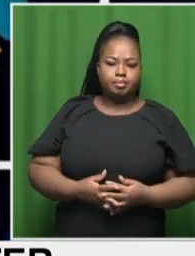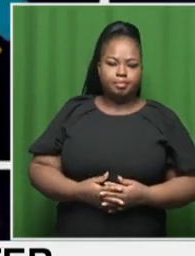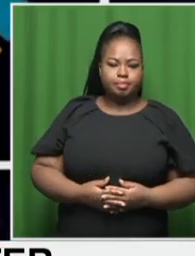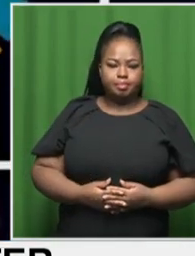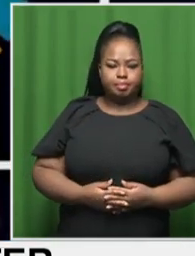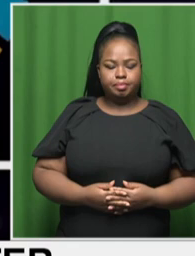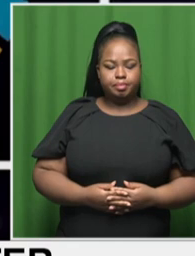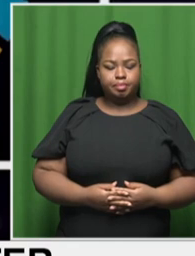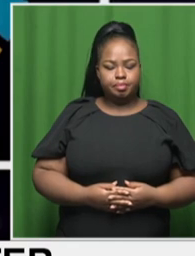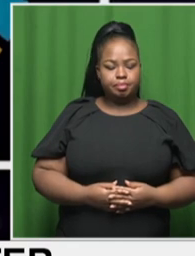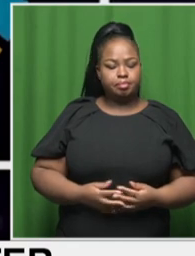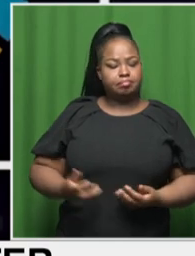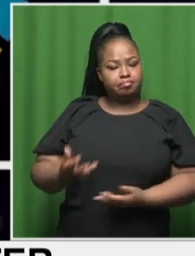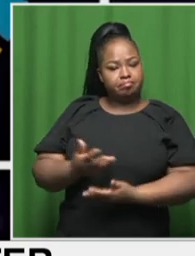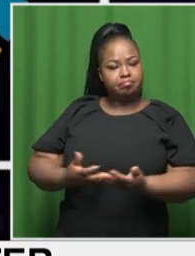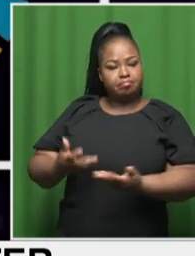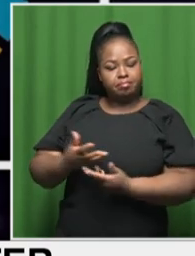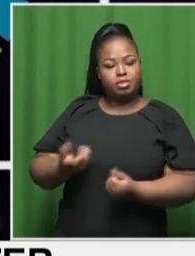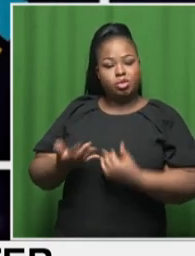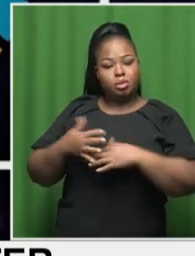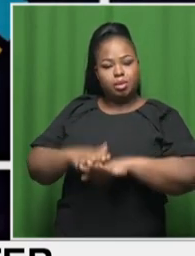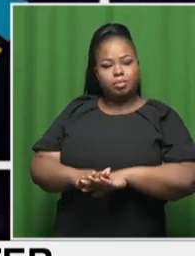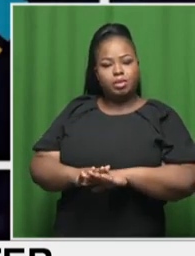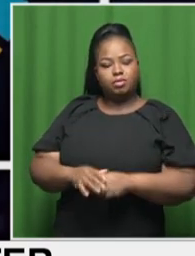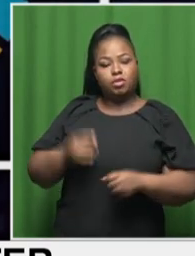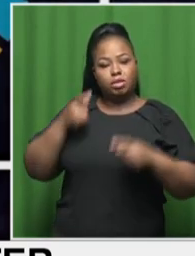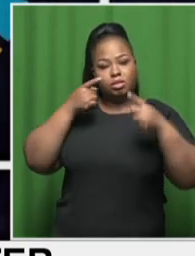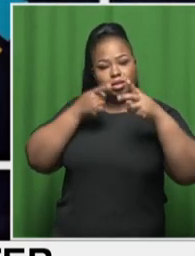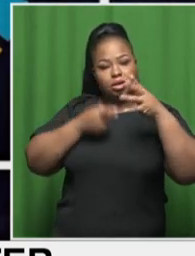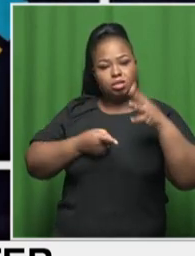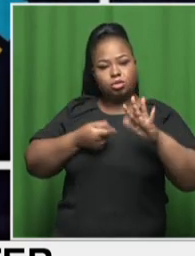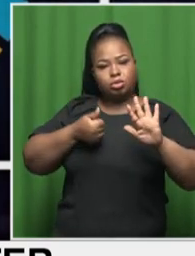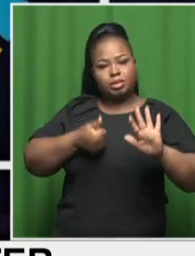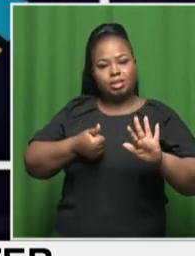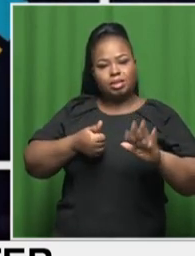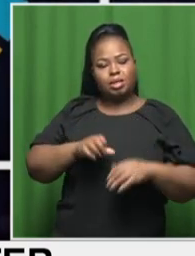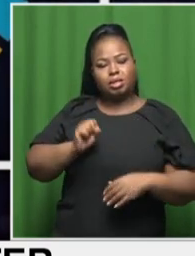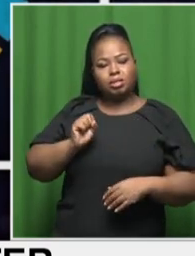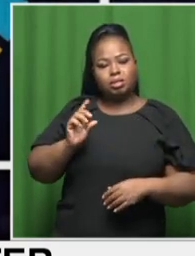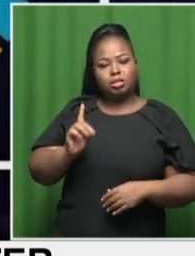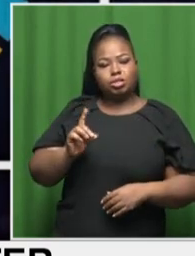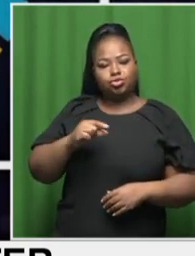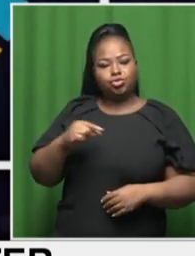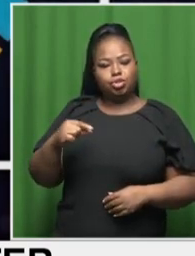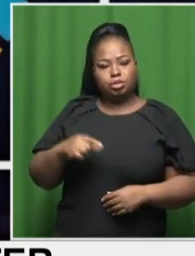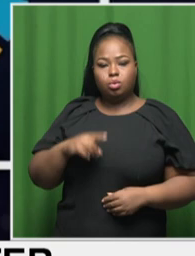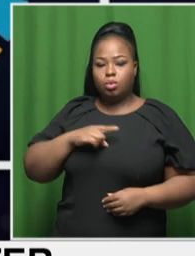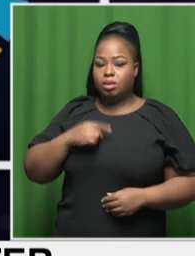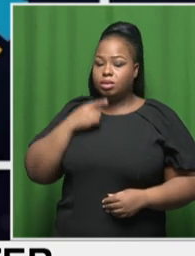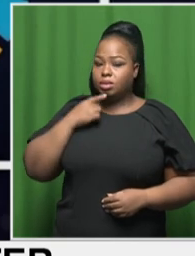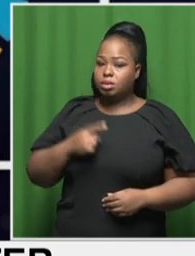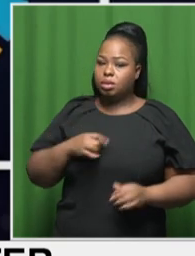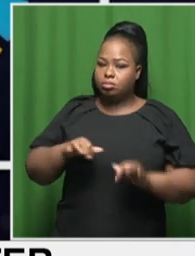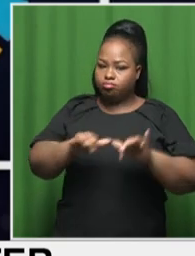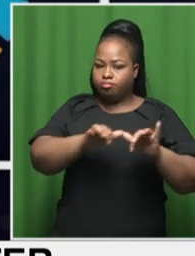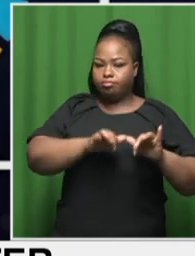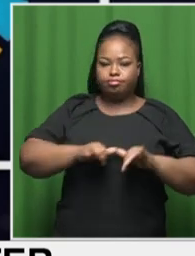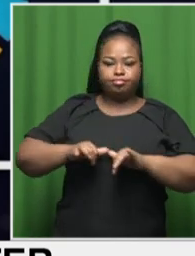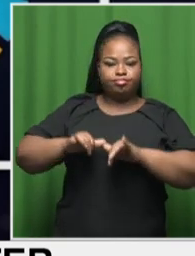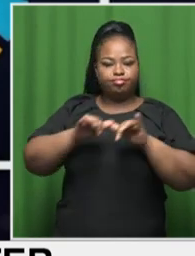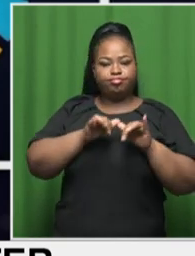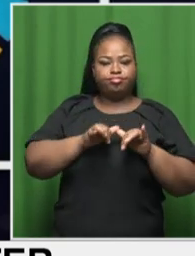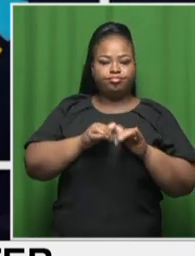Framing the debate is the faltering implementation around targets in Goal 6 of the SDGs that seeks to achieve universal and